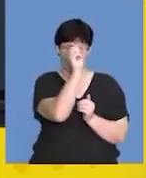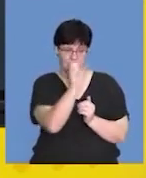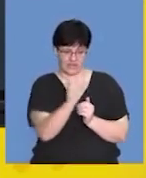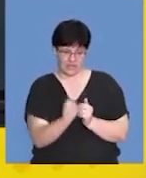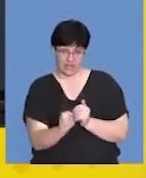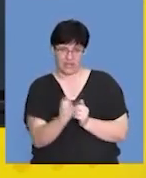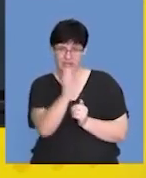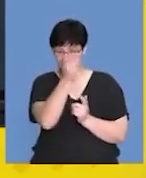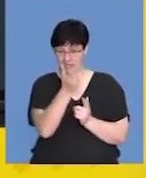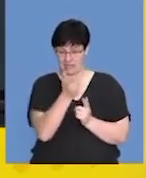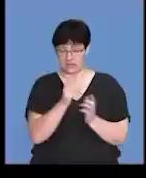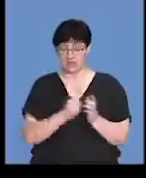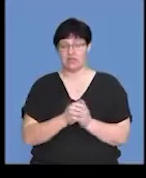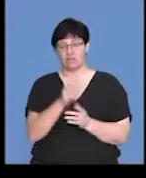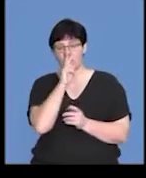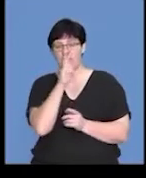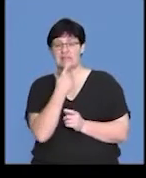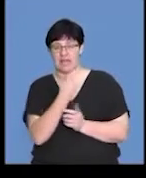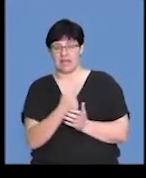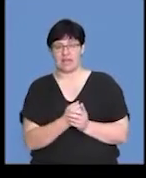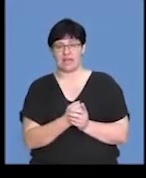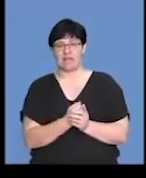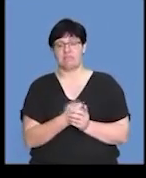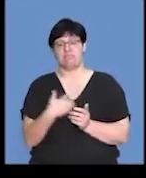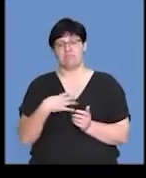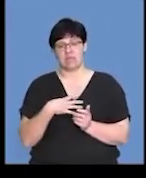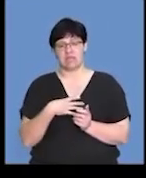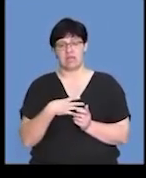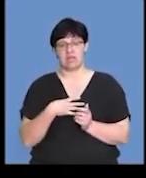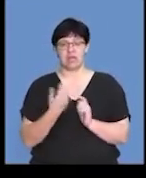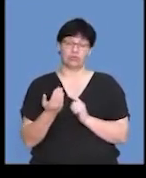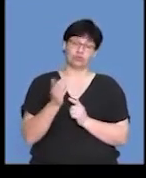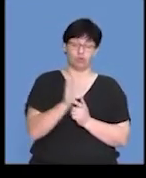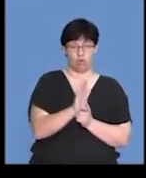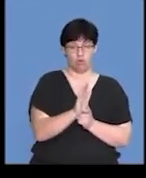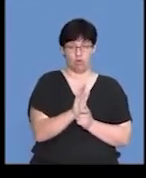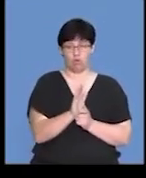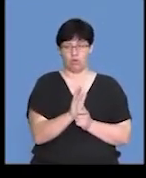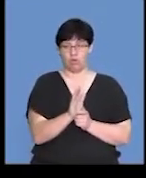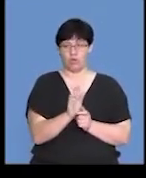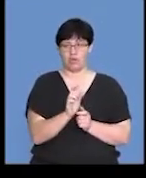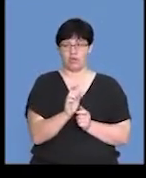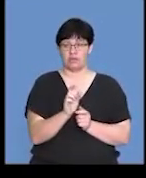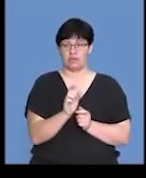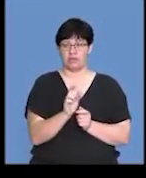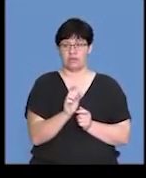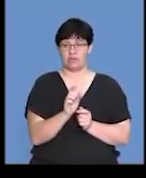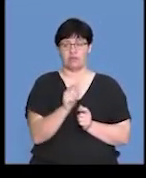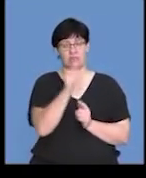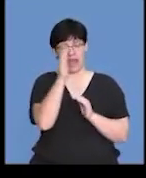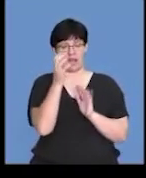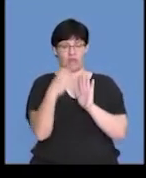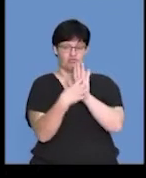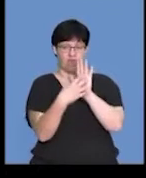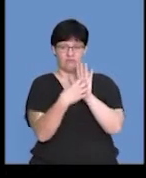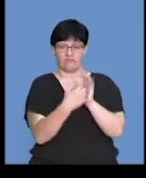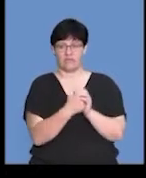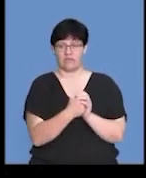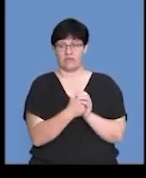So, essentially, you would have to say, if I were to graphically illustrate this here, and if there was a graph